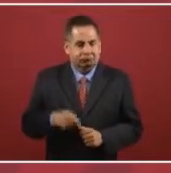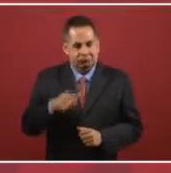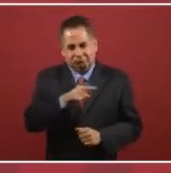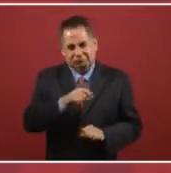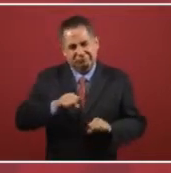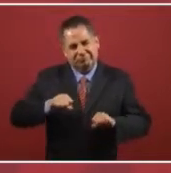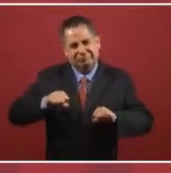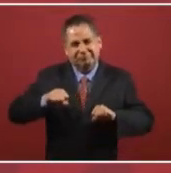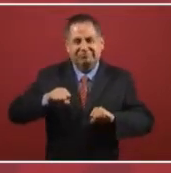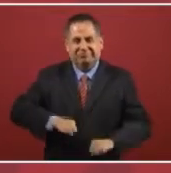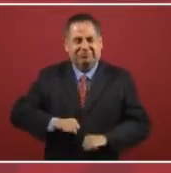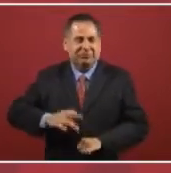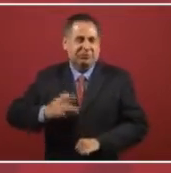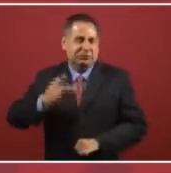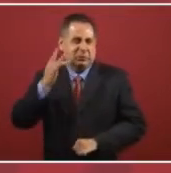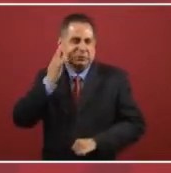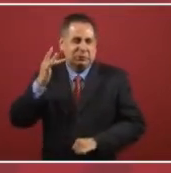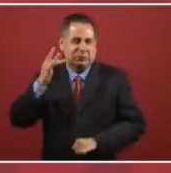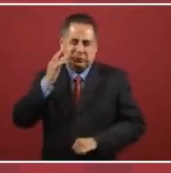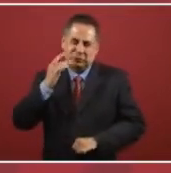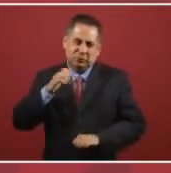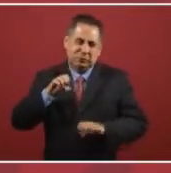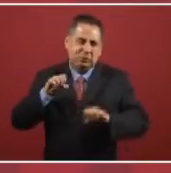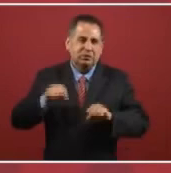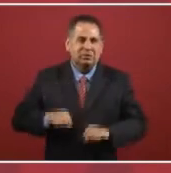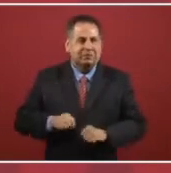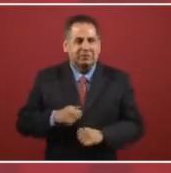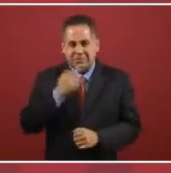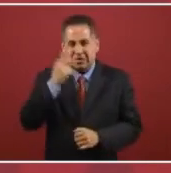This one is, like, really big time.